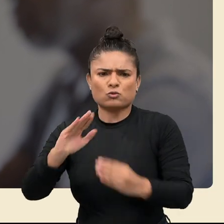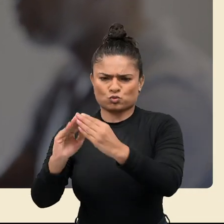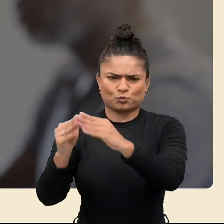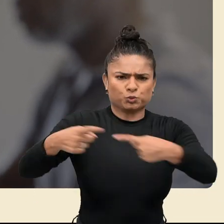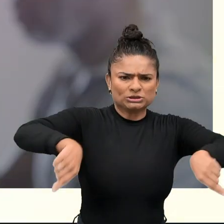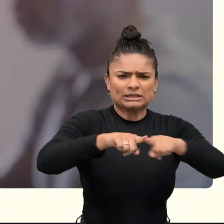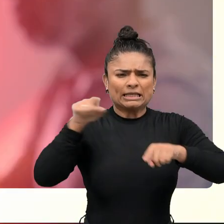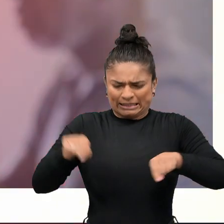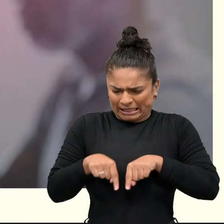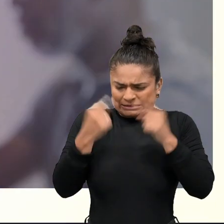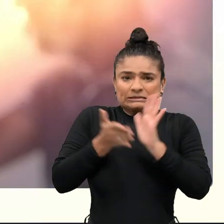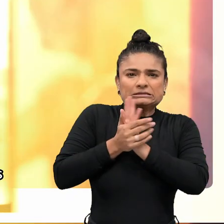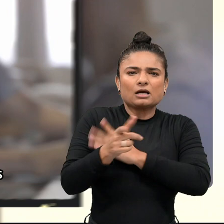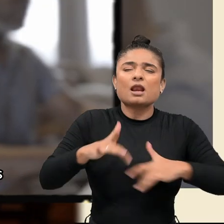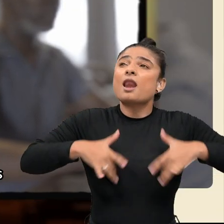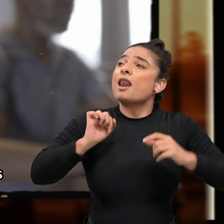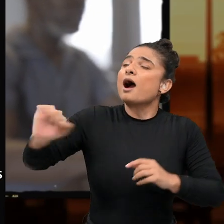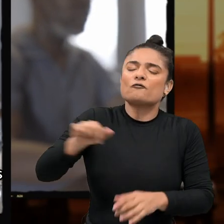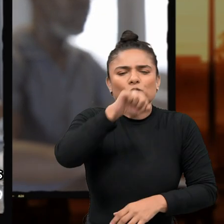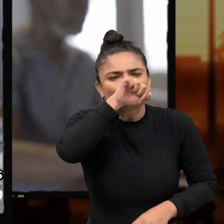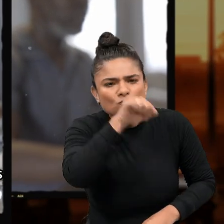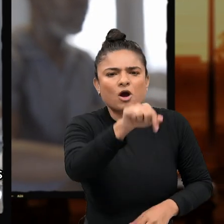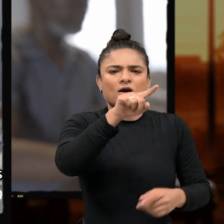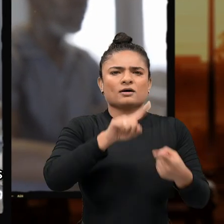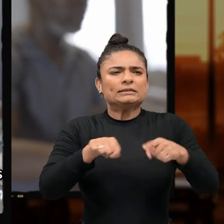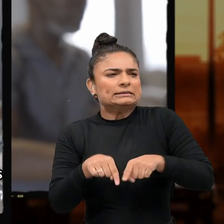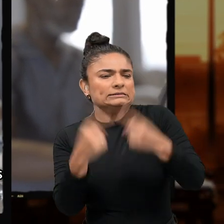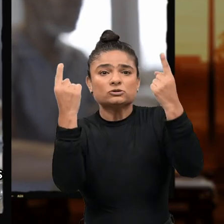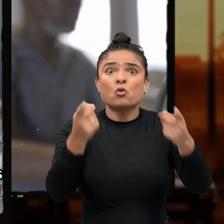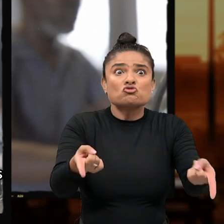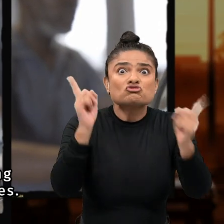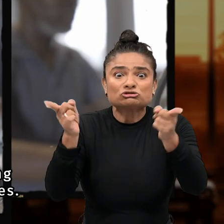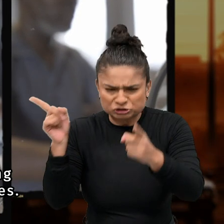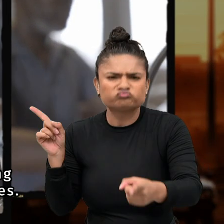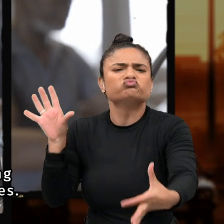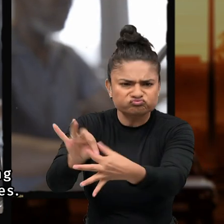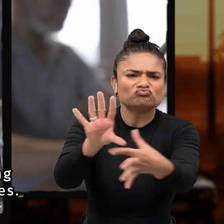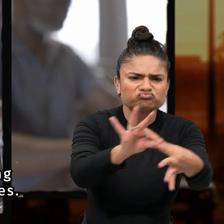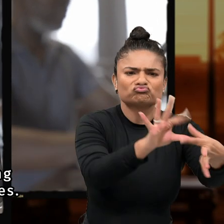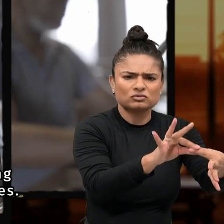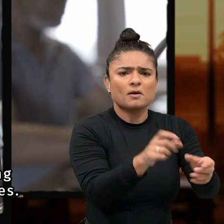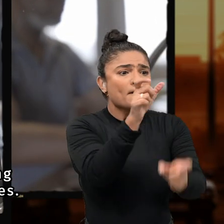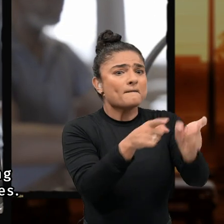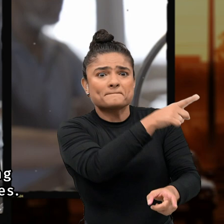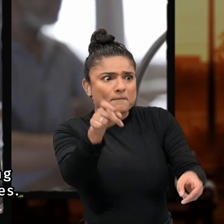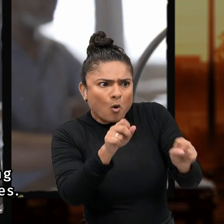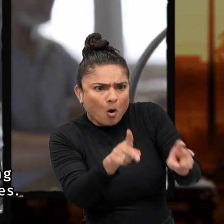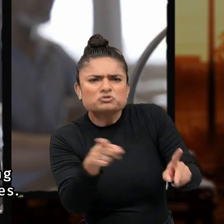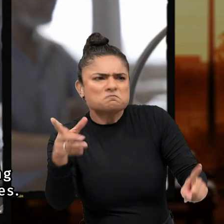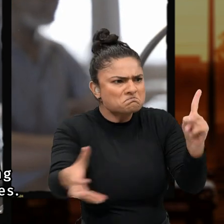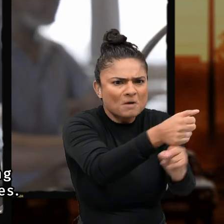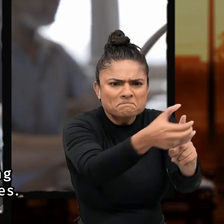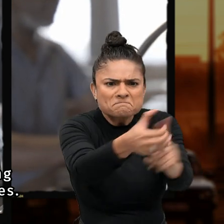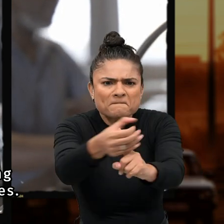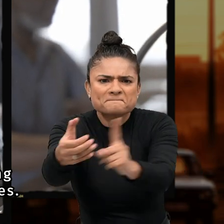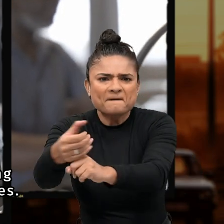with his unique sense of humor, love for life, willingness to take risks, and recognizing opportunities knocking on the